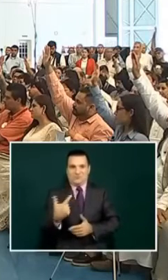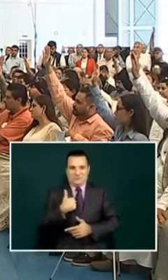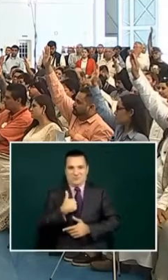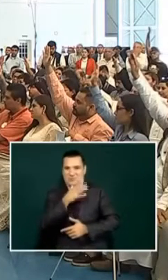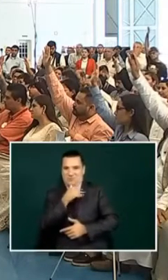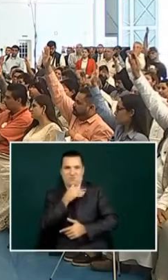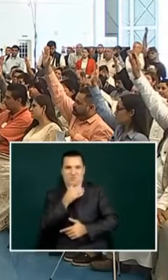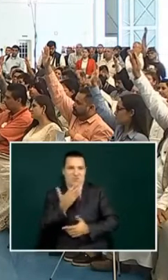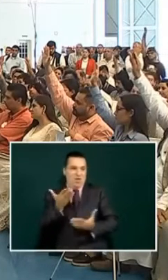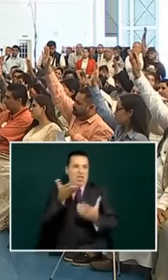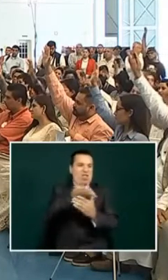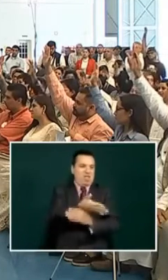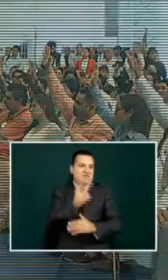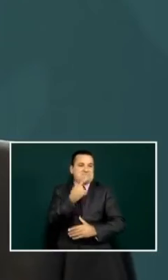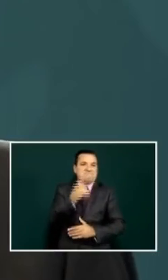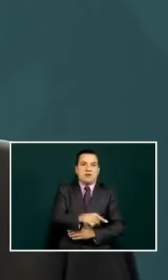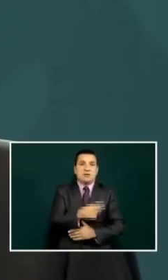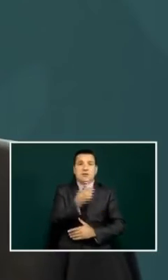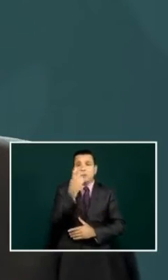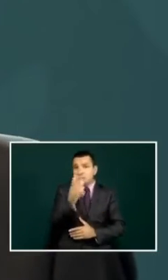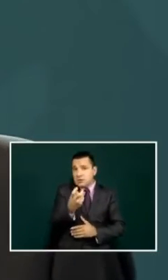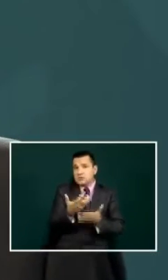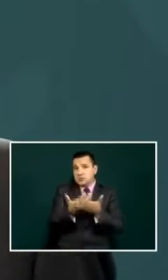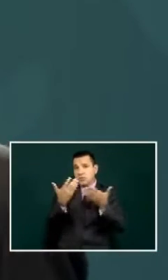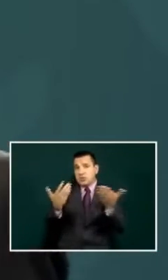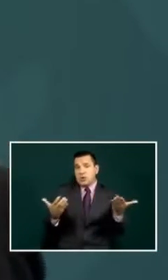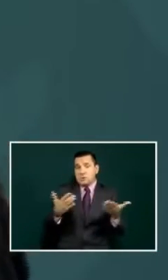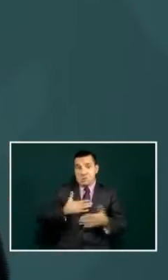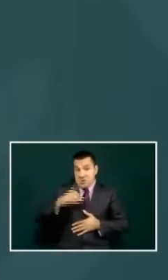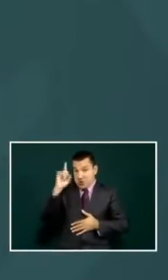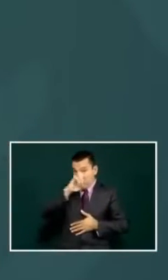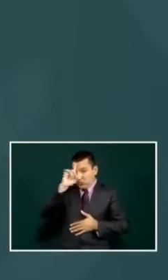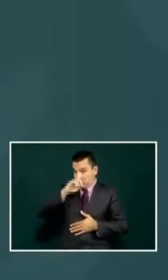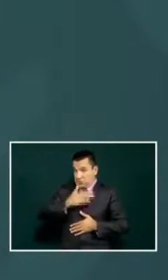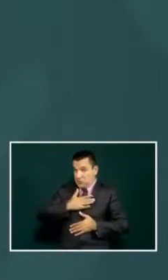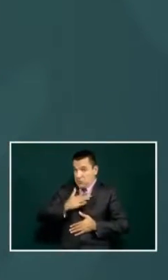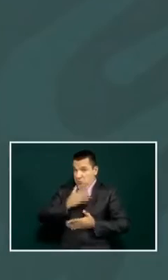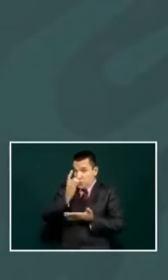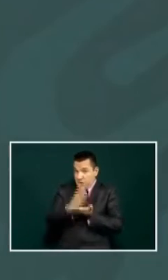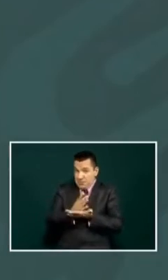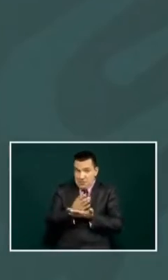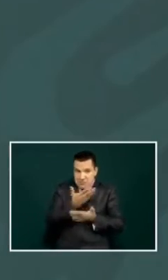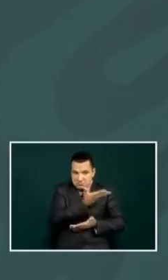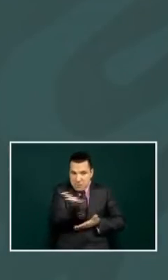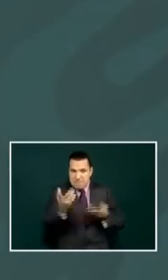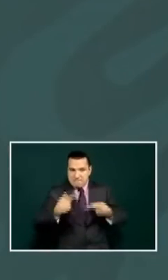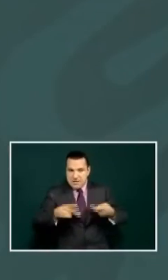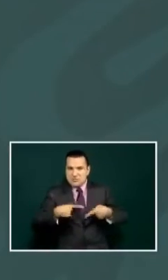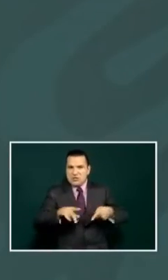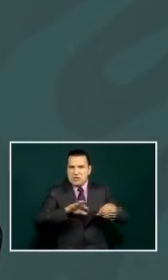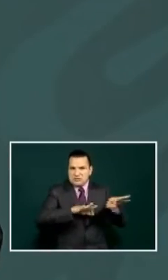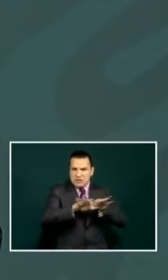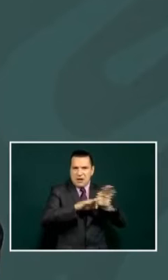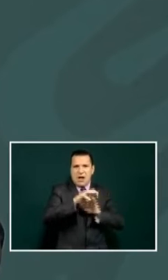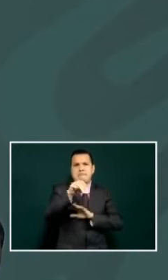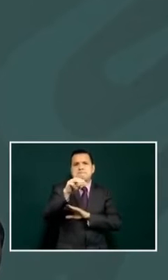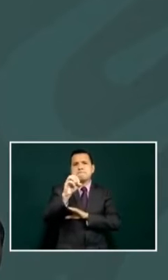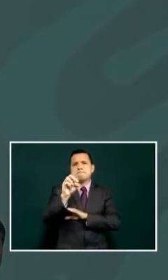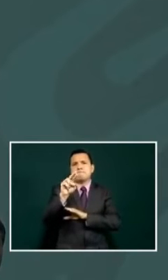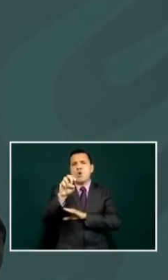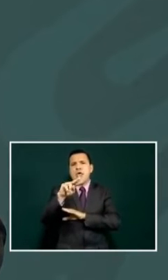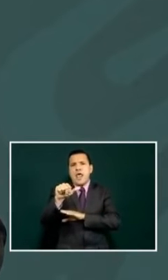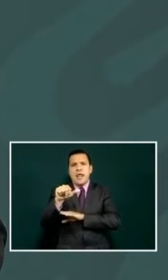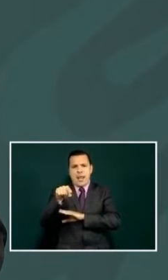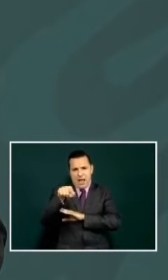that's what we are taking forth and into practice my recommendation not only for militants